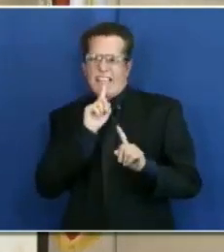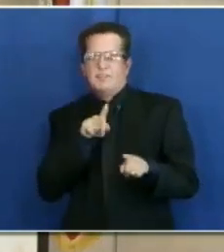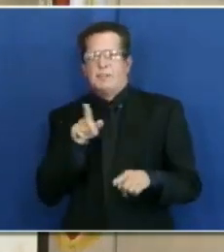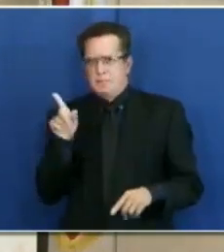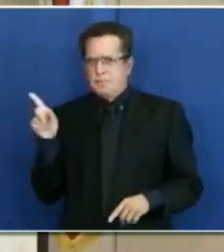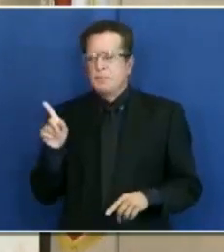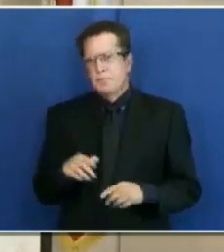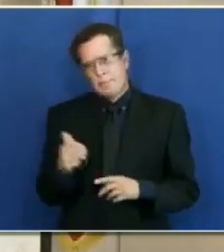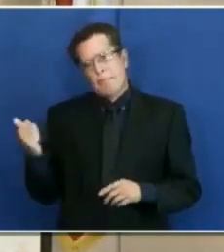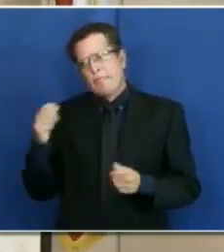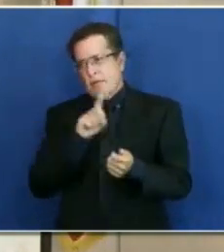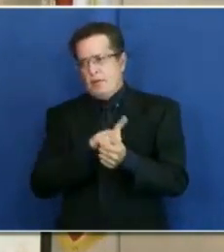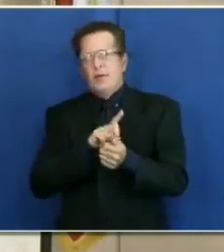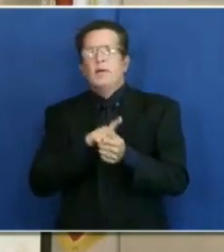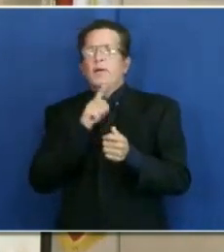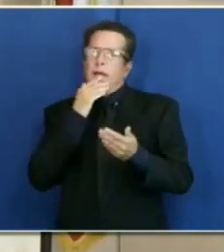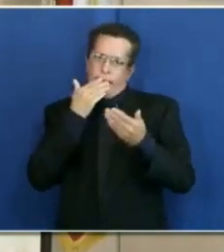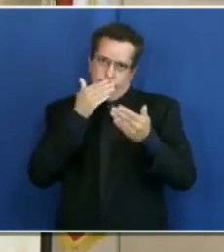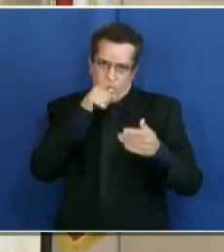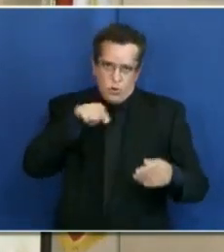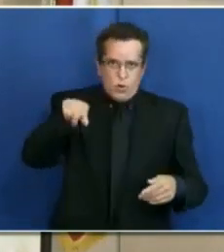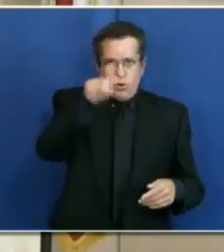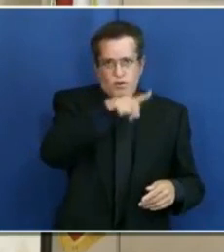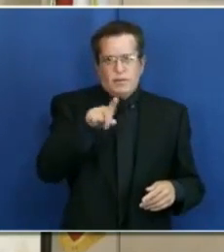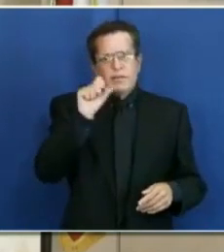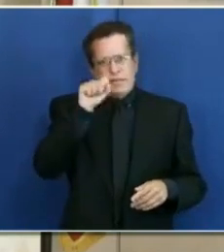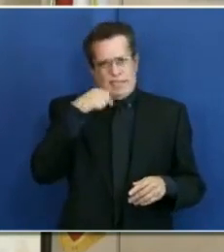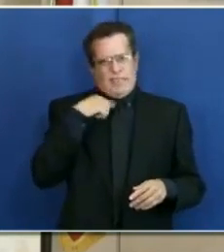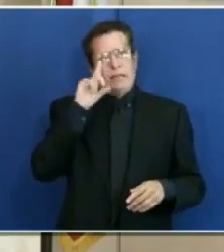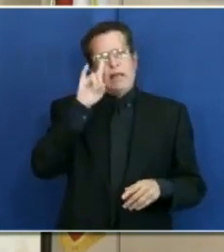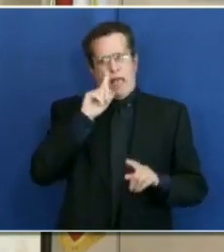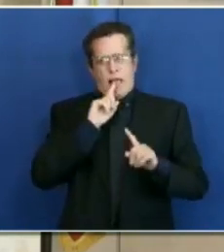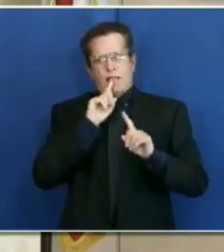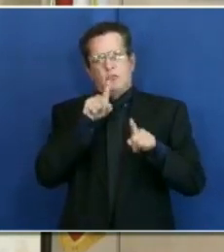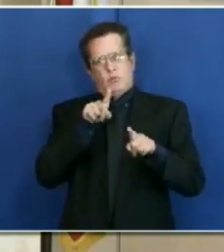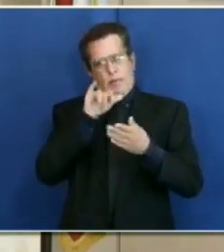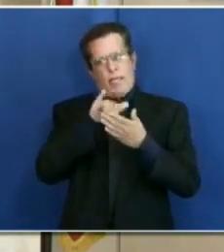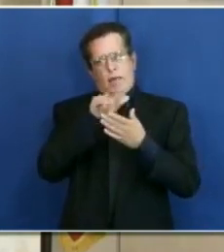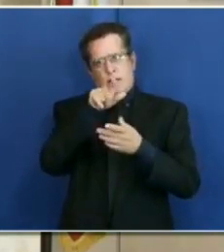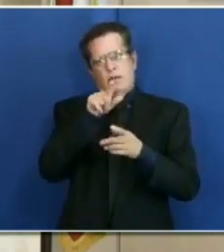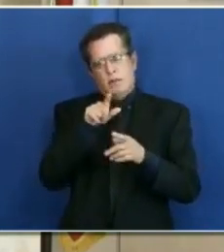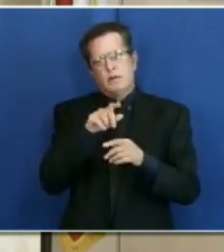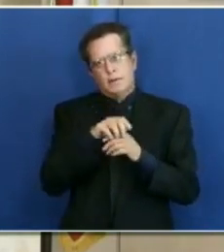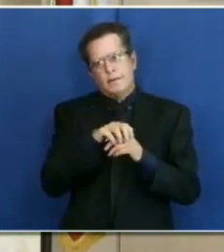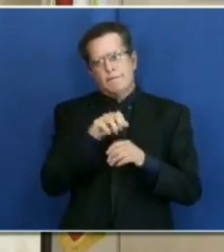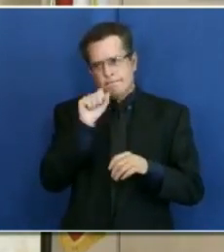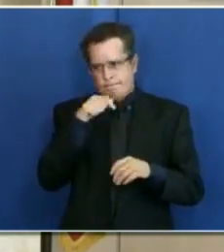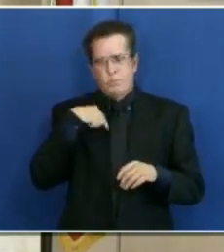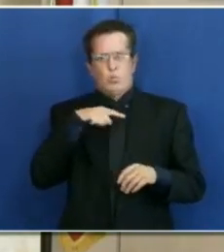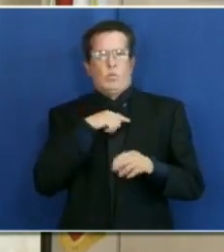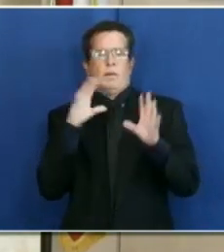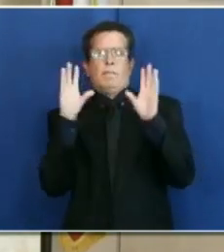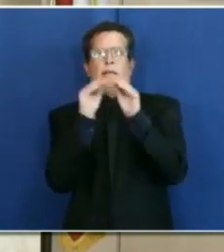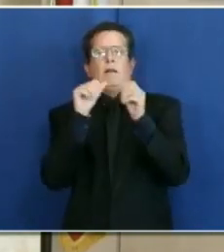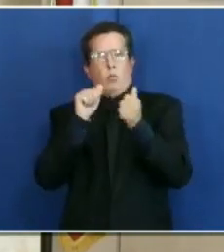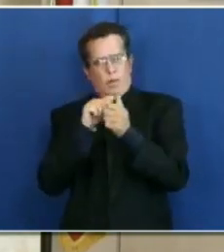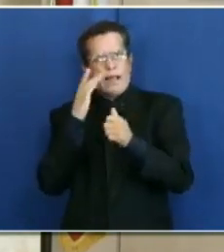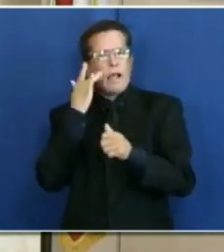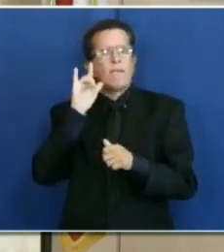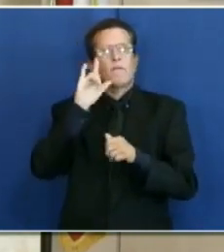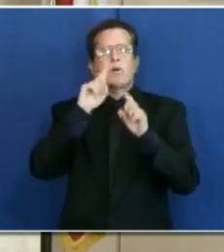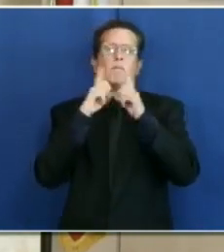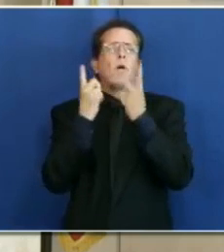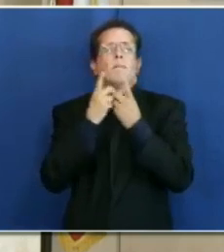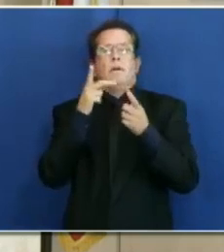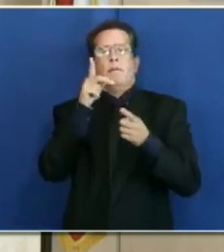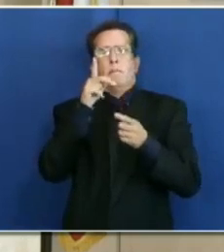Thank you again for the question. I think I just answered that with the first question. We had a meeting with the California Department of